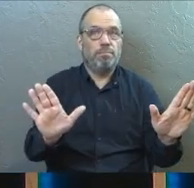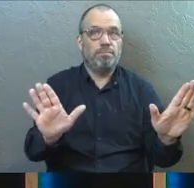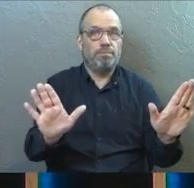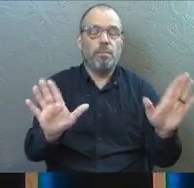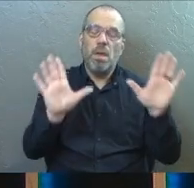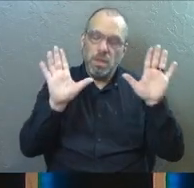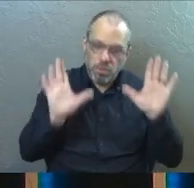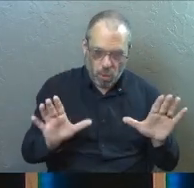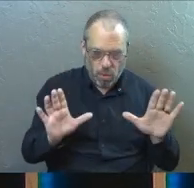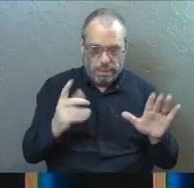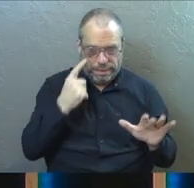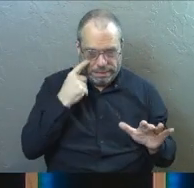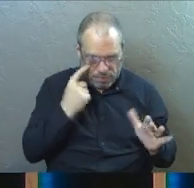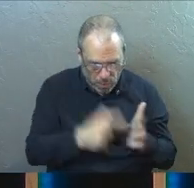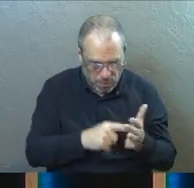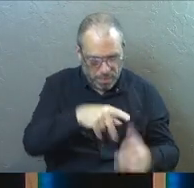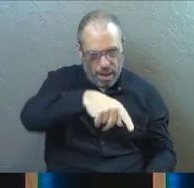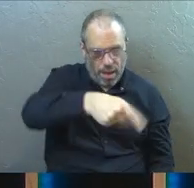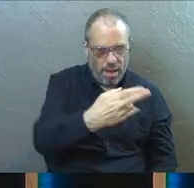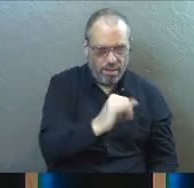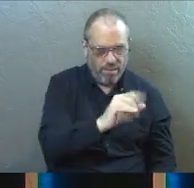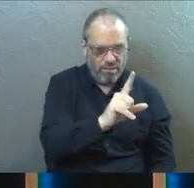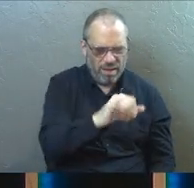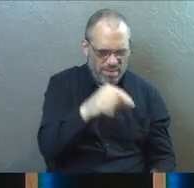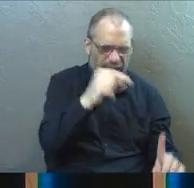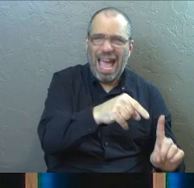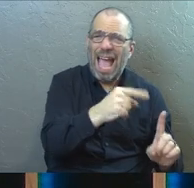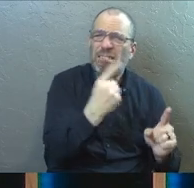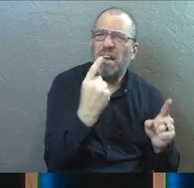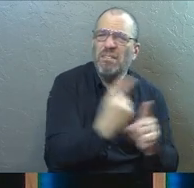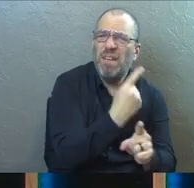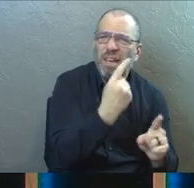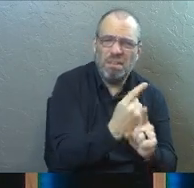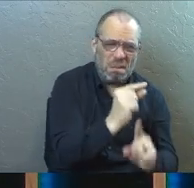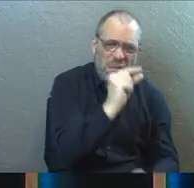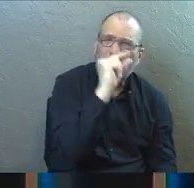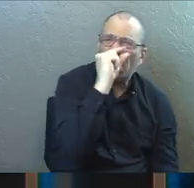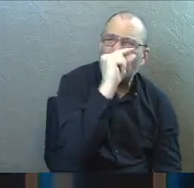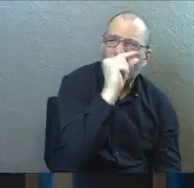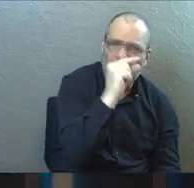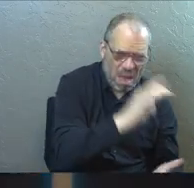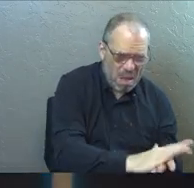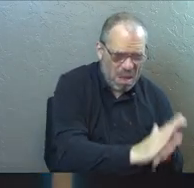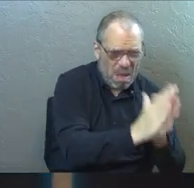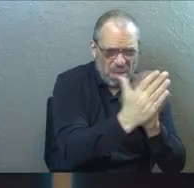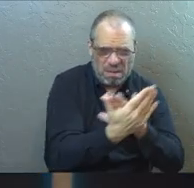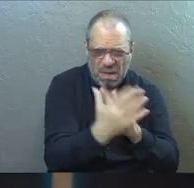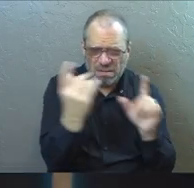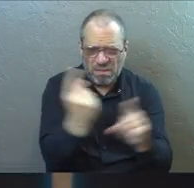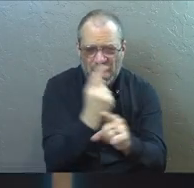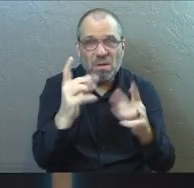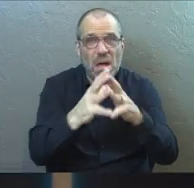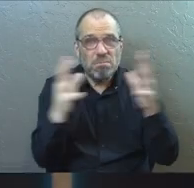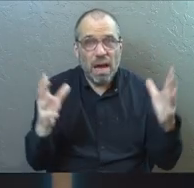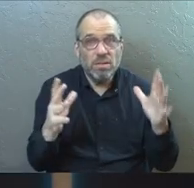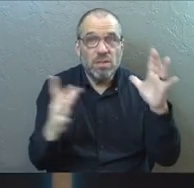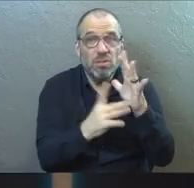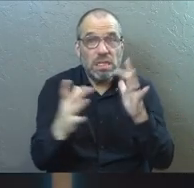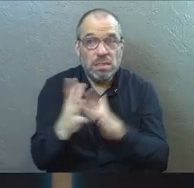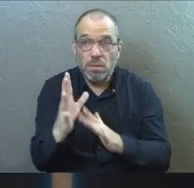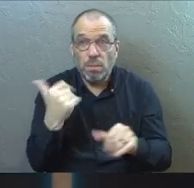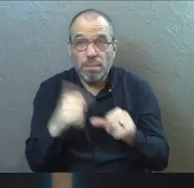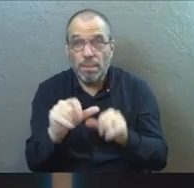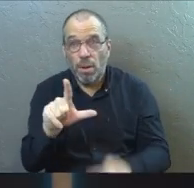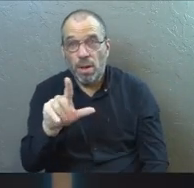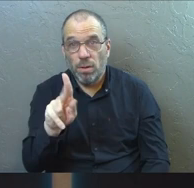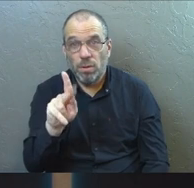And so we see all this stuff about Philip. Also, Philip is faithful in little and he becomes faithful in much. Jesus talked about